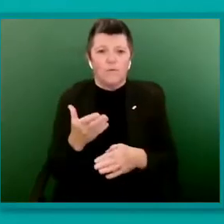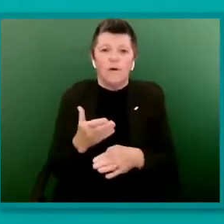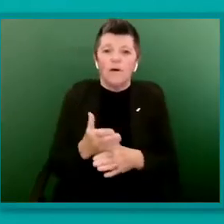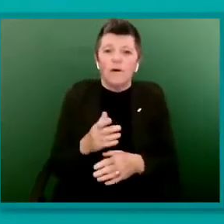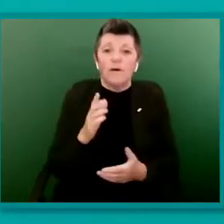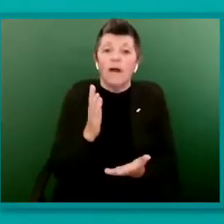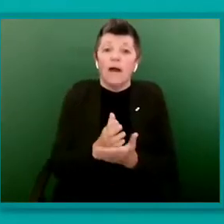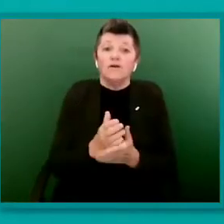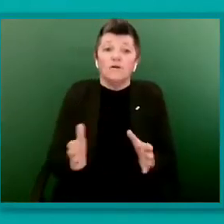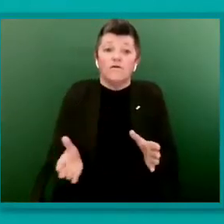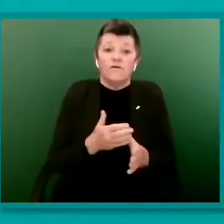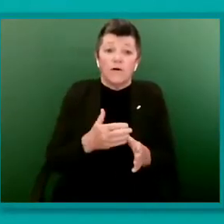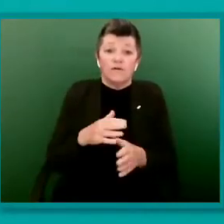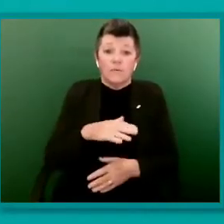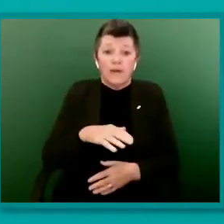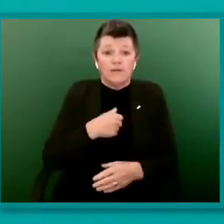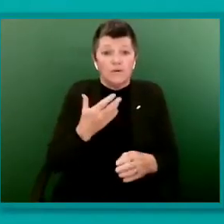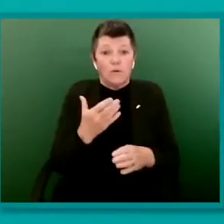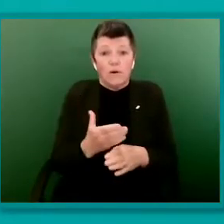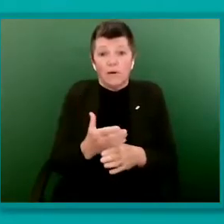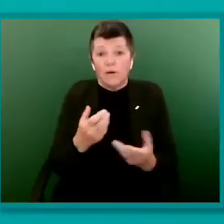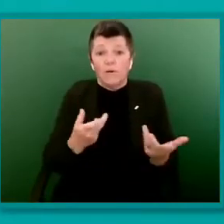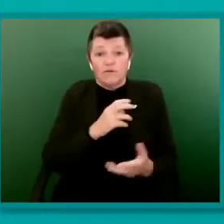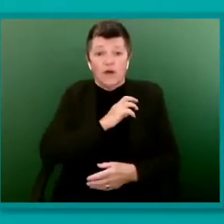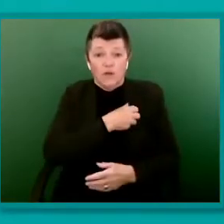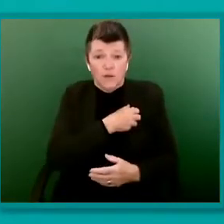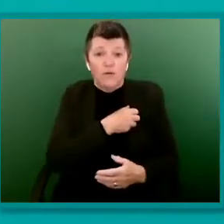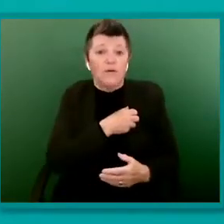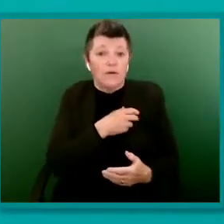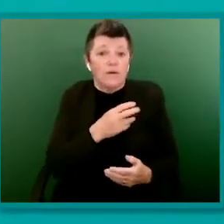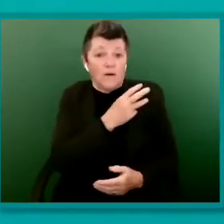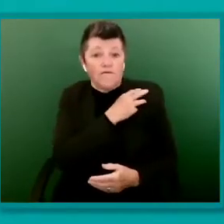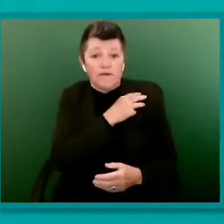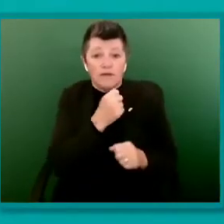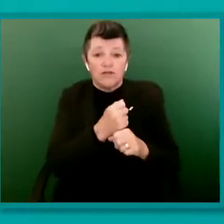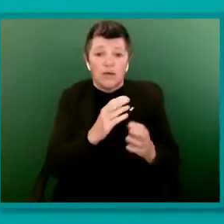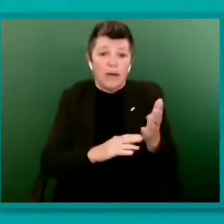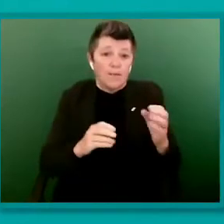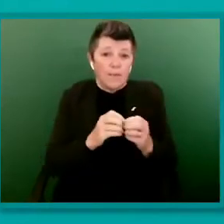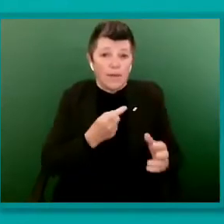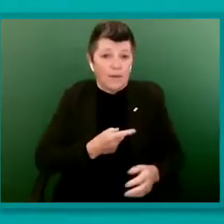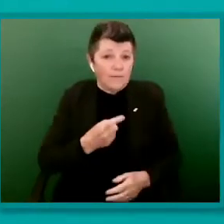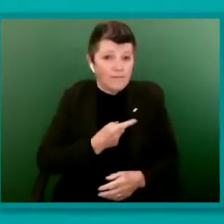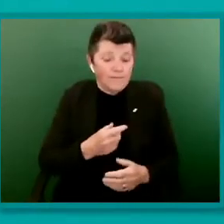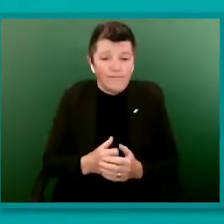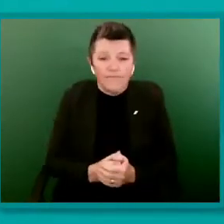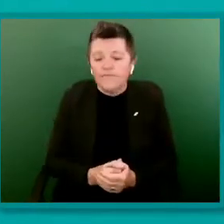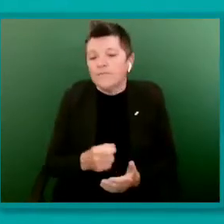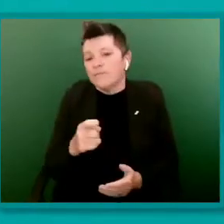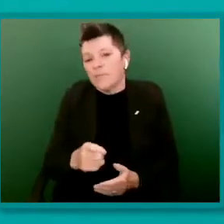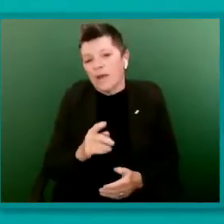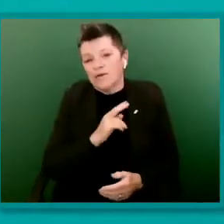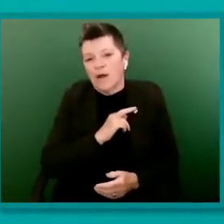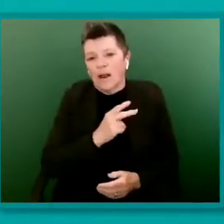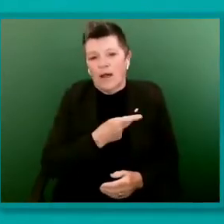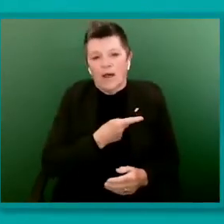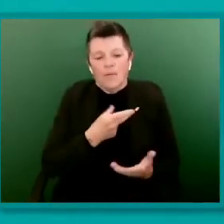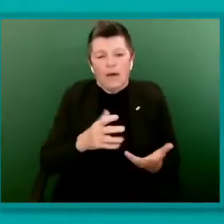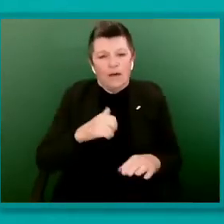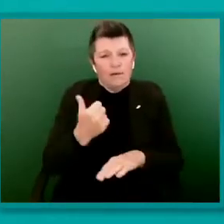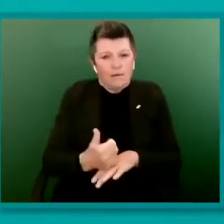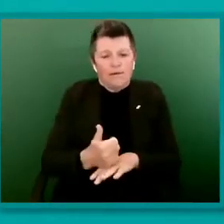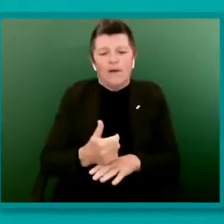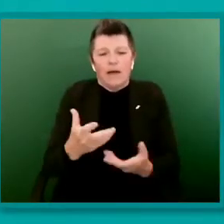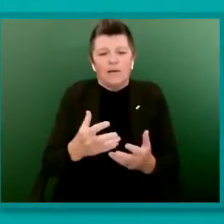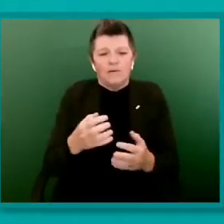work was as a trade union officer at GMB. So the Labour Party was founded as the political wing of